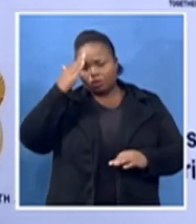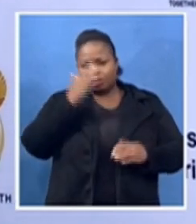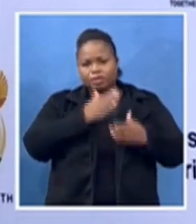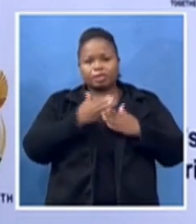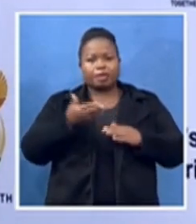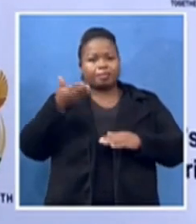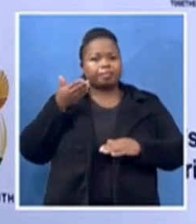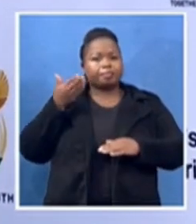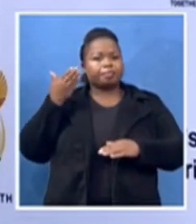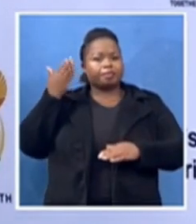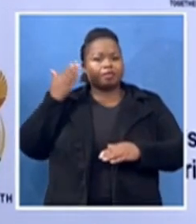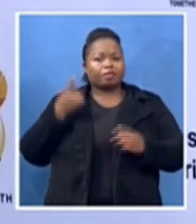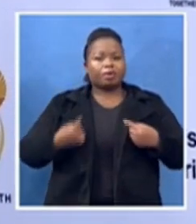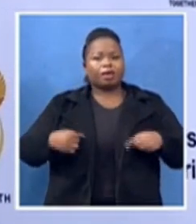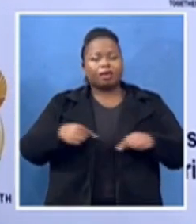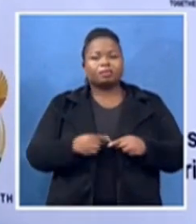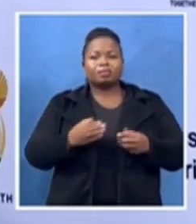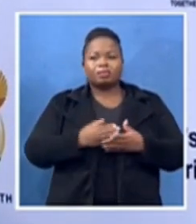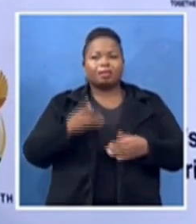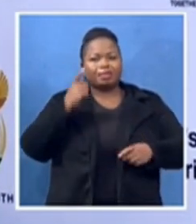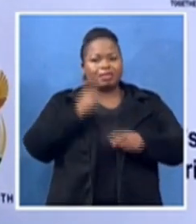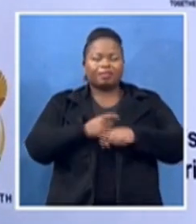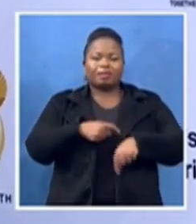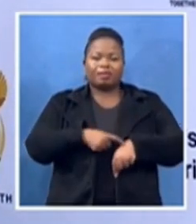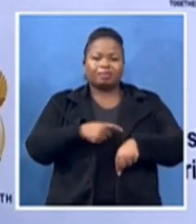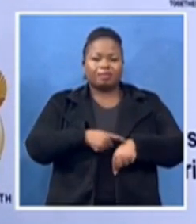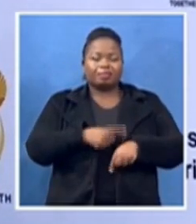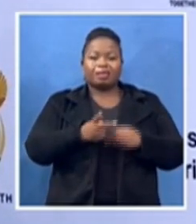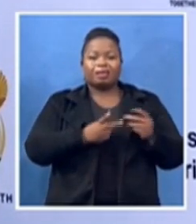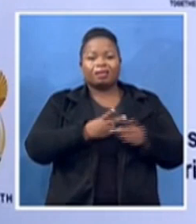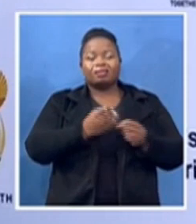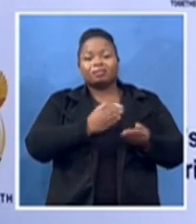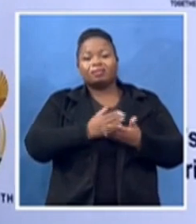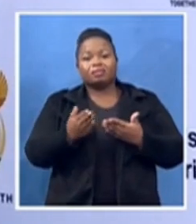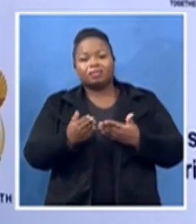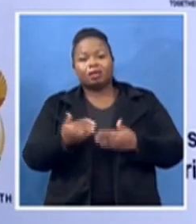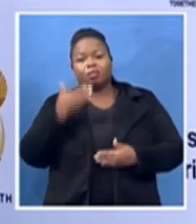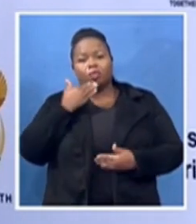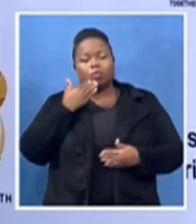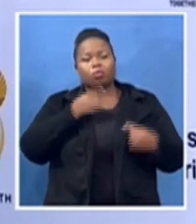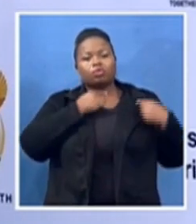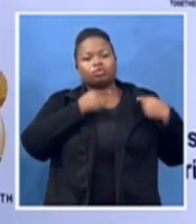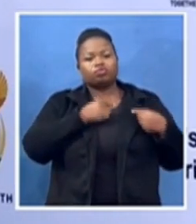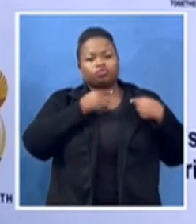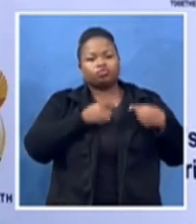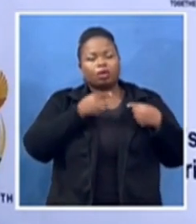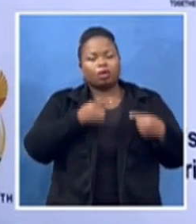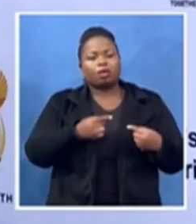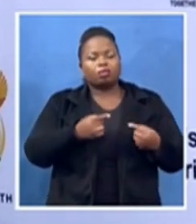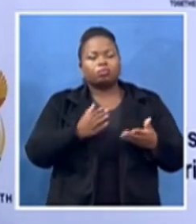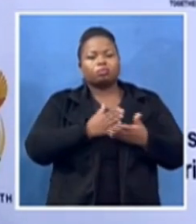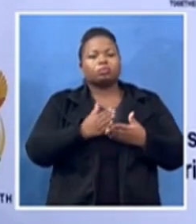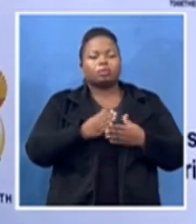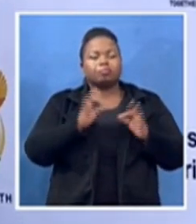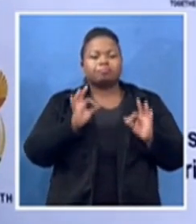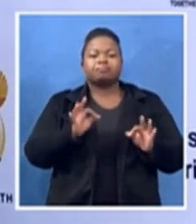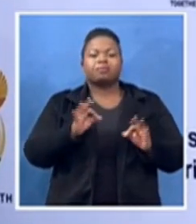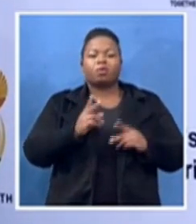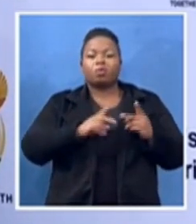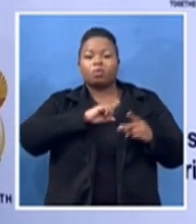and somehow overcame their struggles with grace and might so that this generation can live a better life.